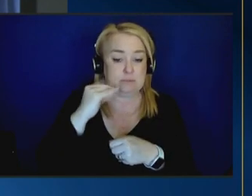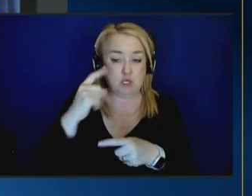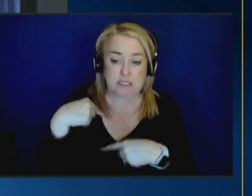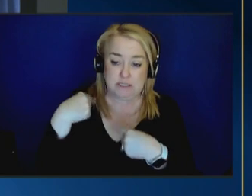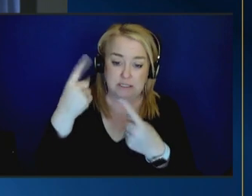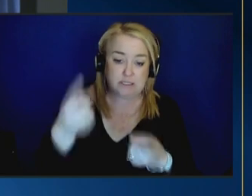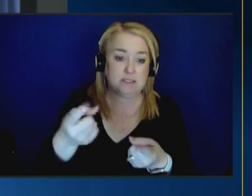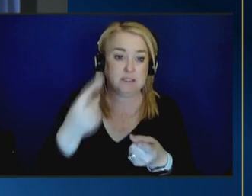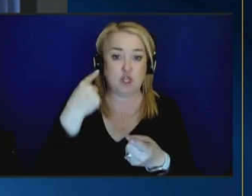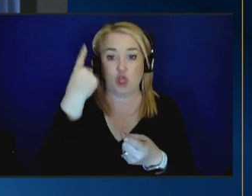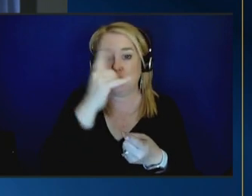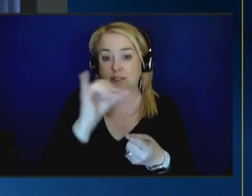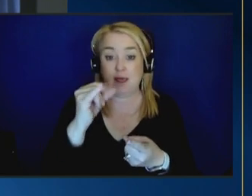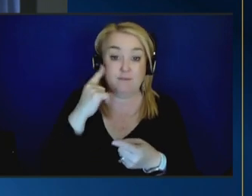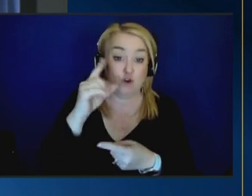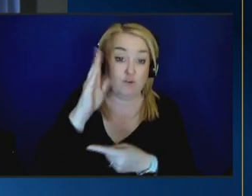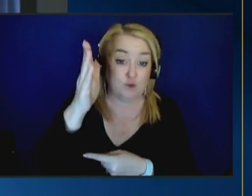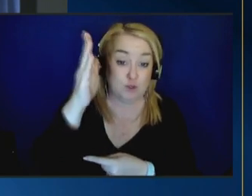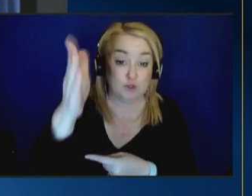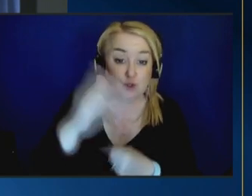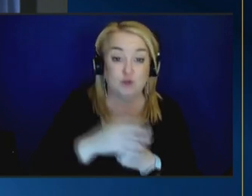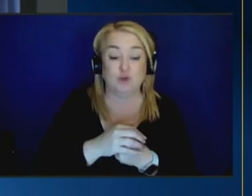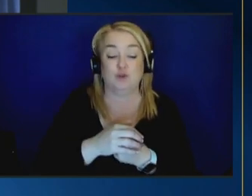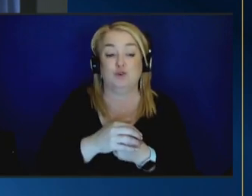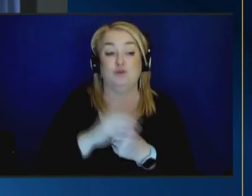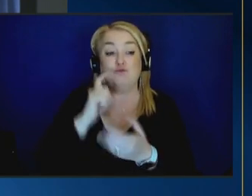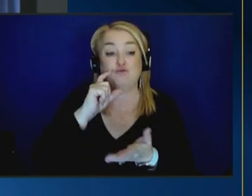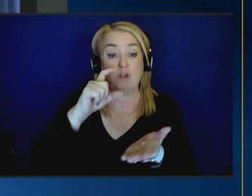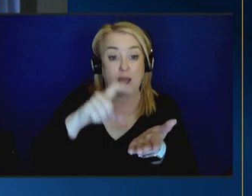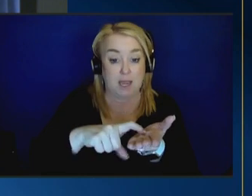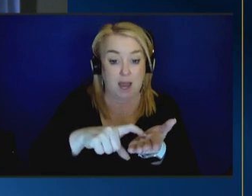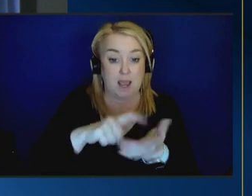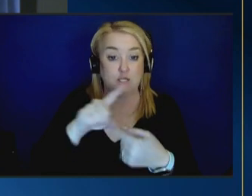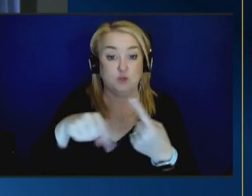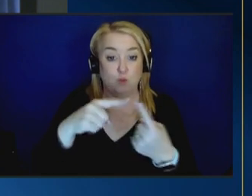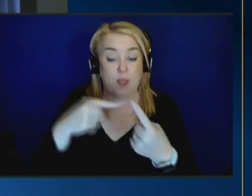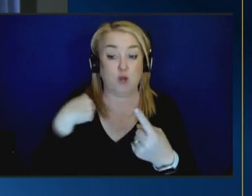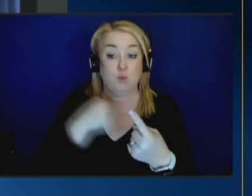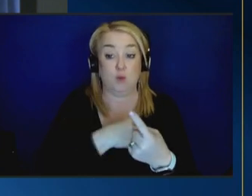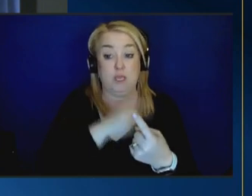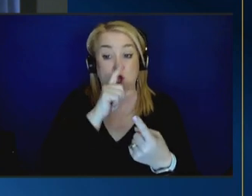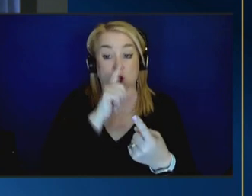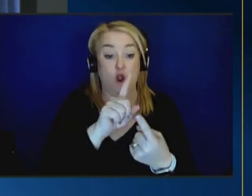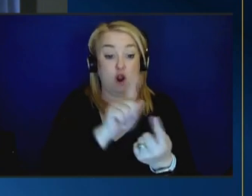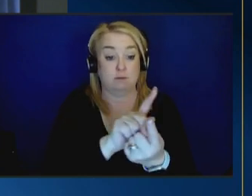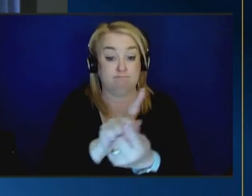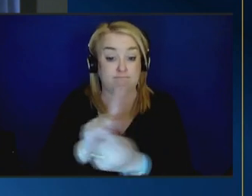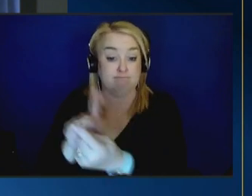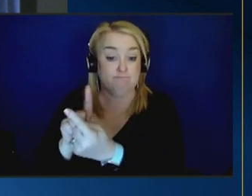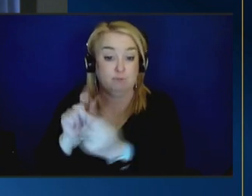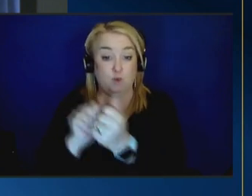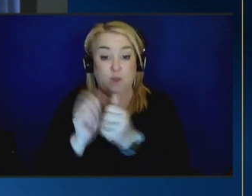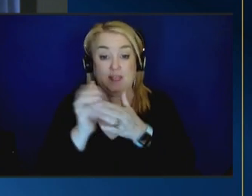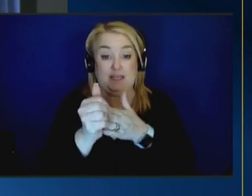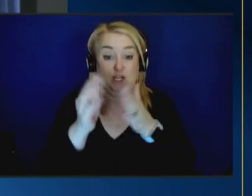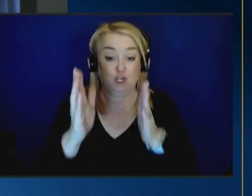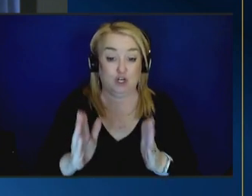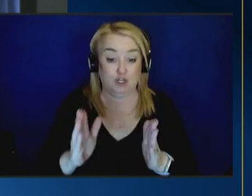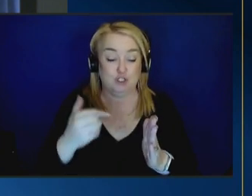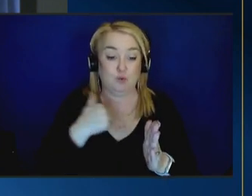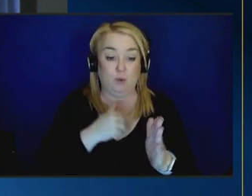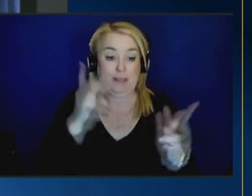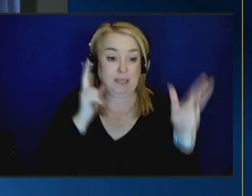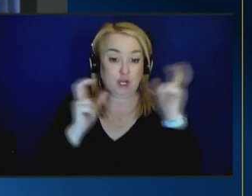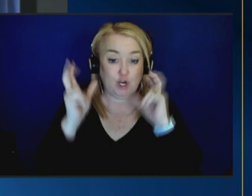does it look like moving forward recognizing you know when we're meeting with leaders on the ground implementing we're hearing about